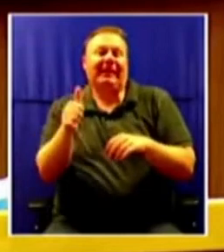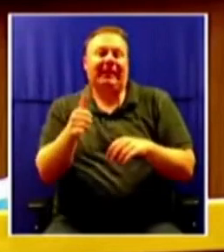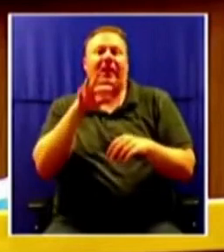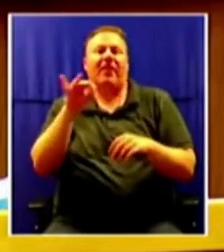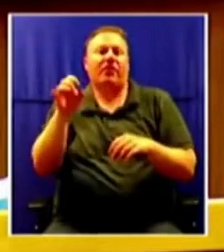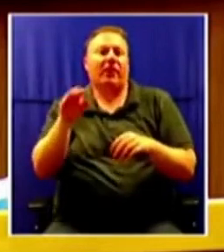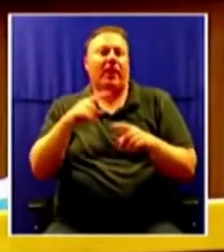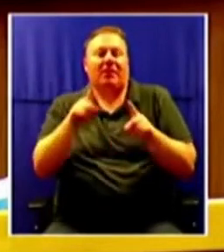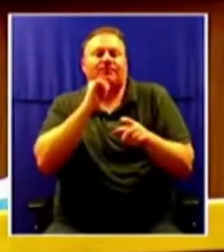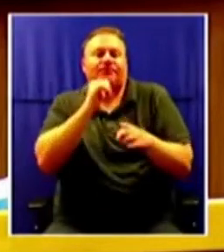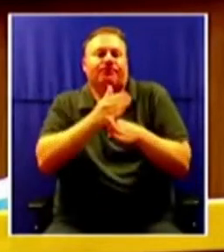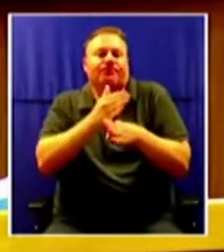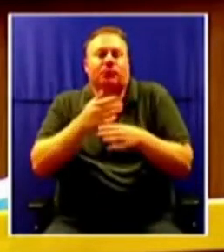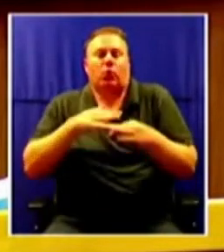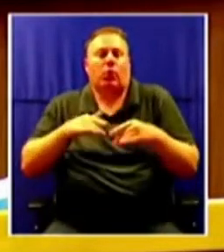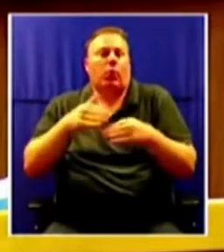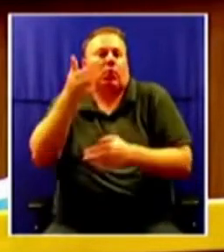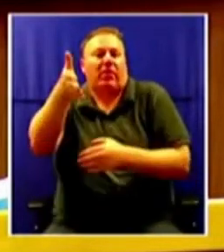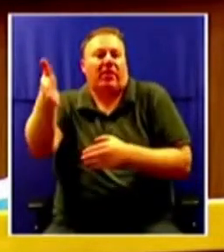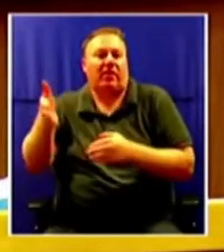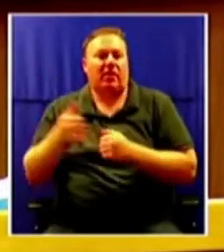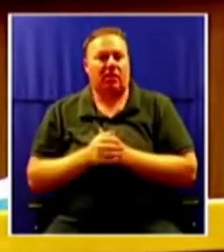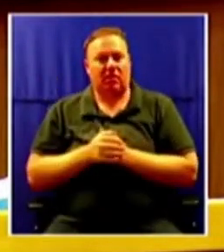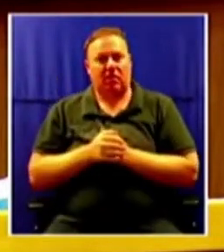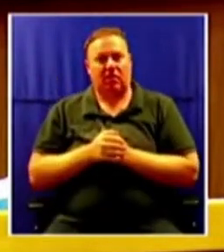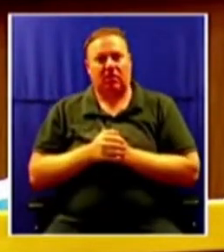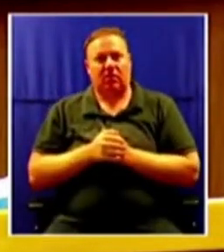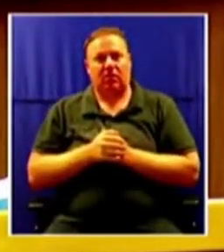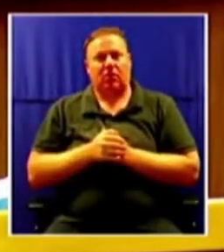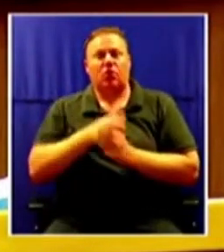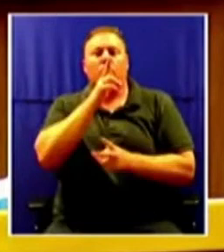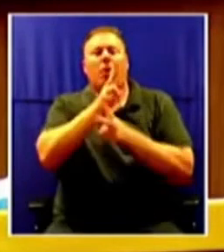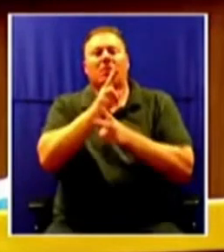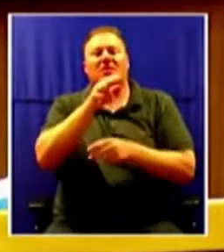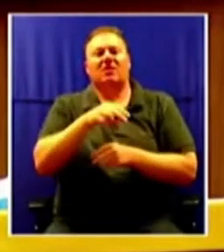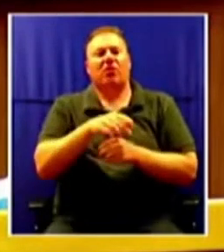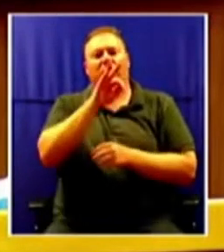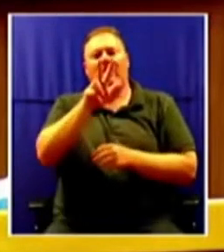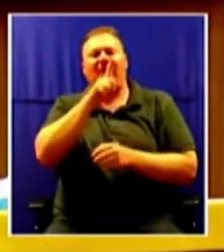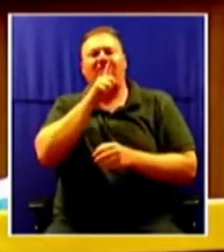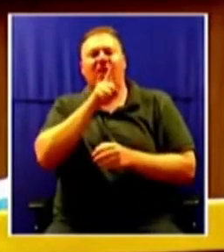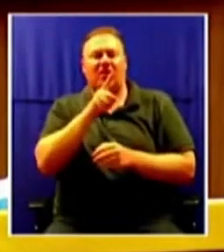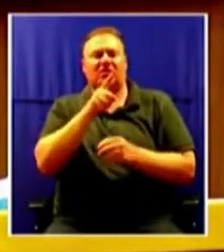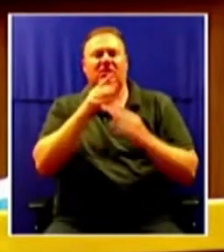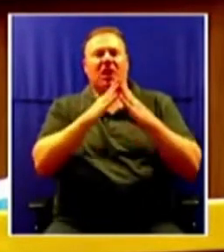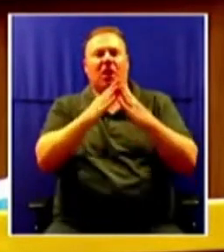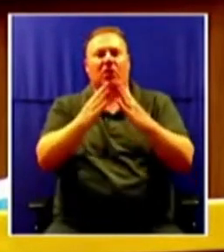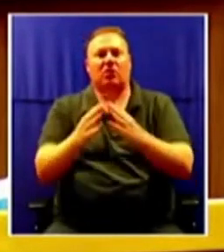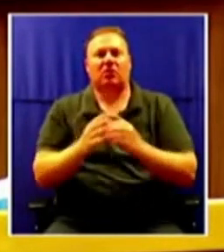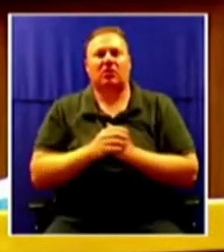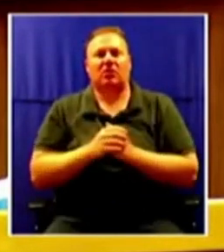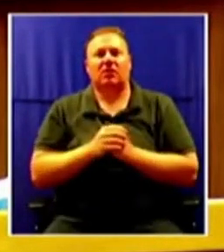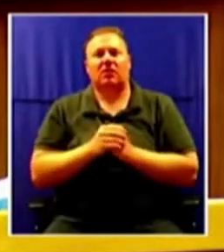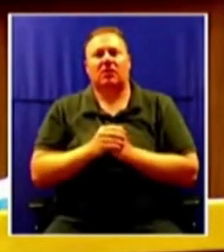two major human settlement projects that will house 68,000 households. Yet, you said nothing about the embarrassing teen-share-costing